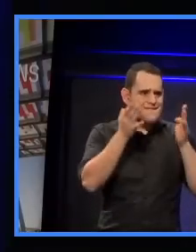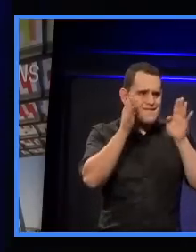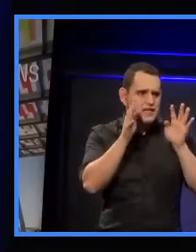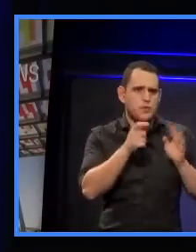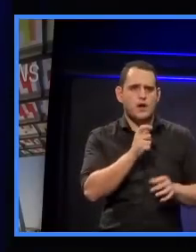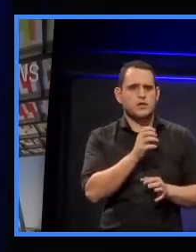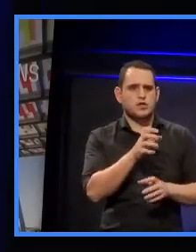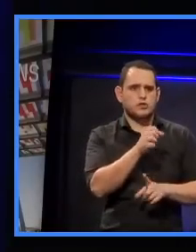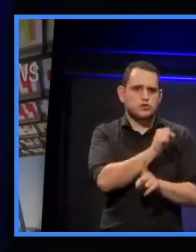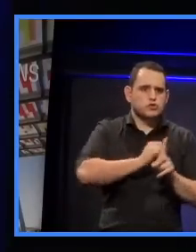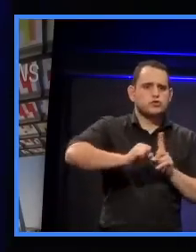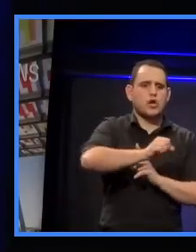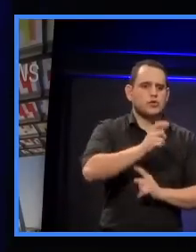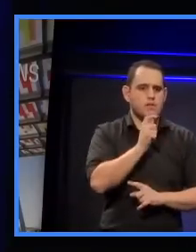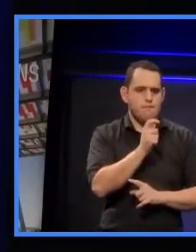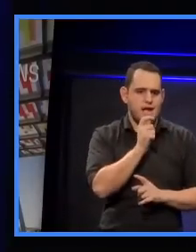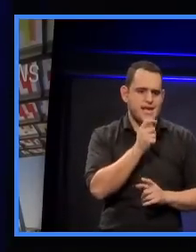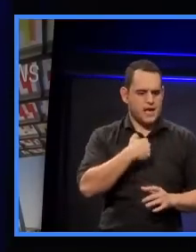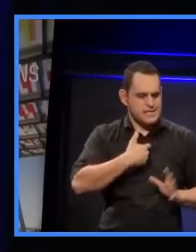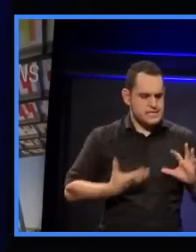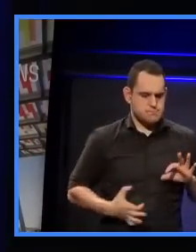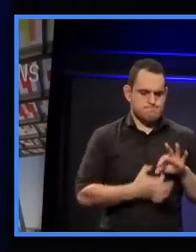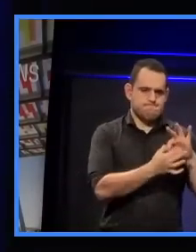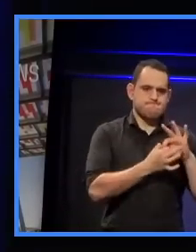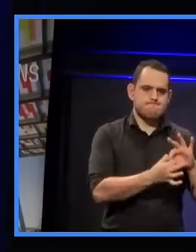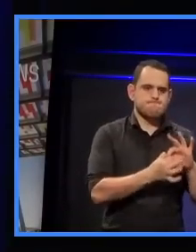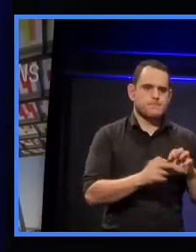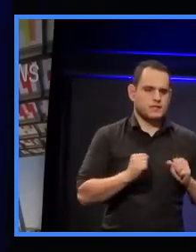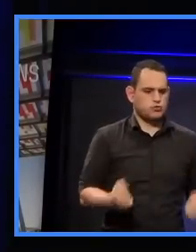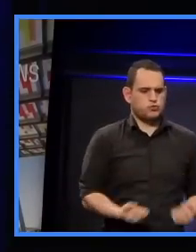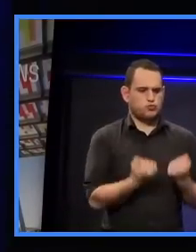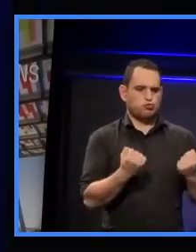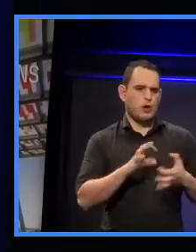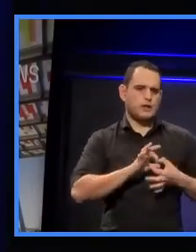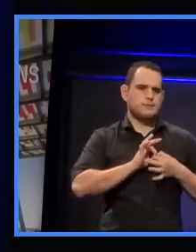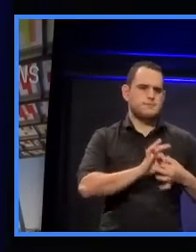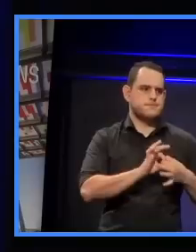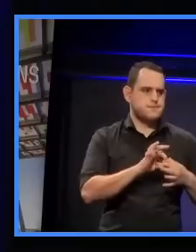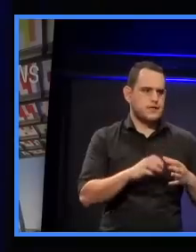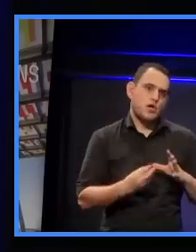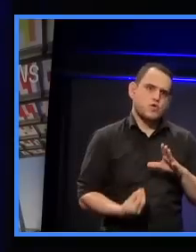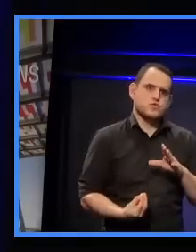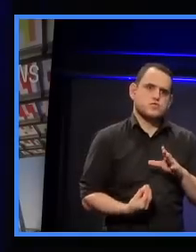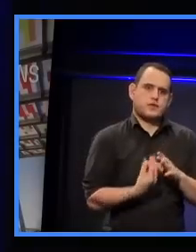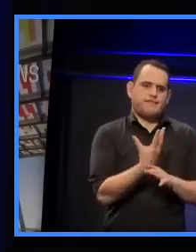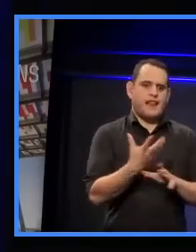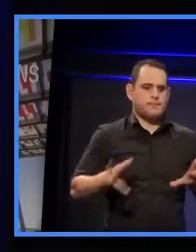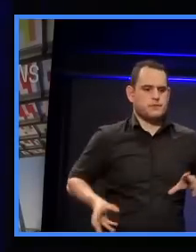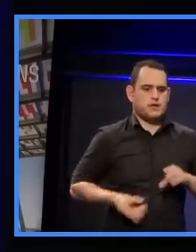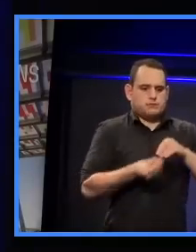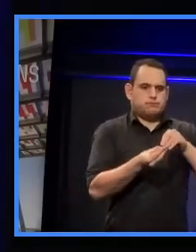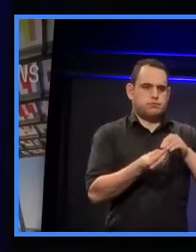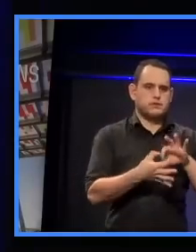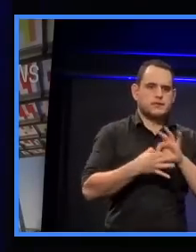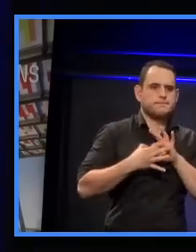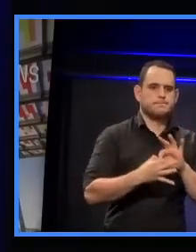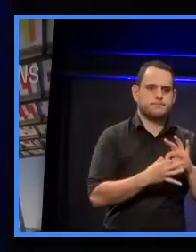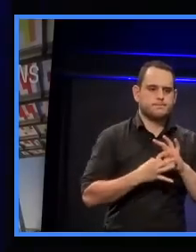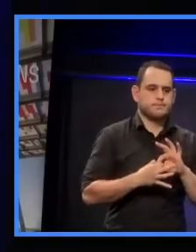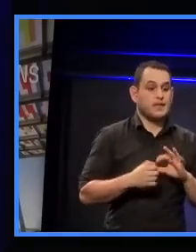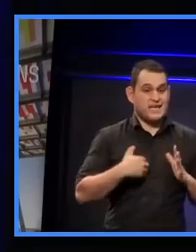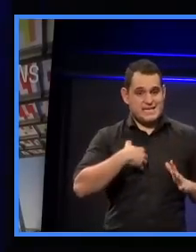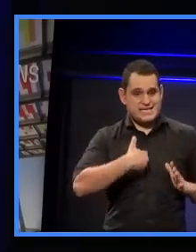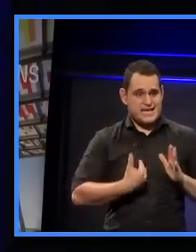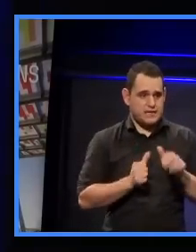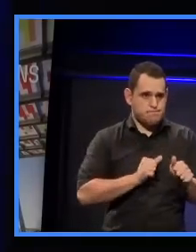are there to be seized upon, aren't they, to bring people into that conversation, to kind of co-create. So we need better skill sets around